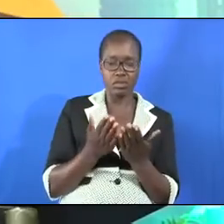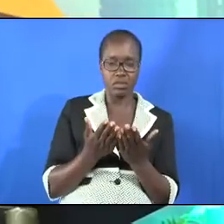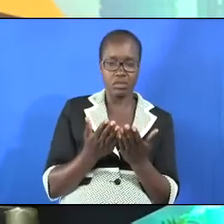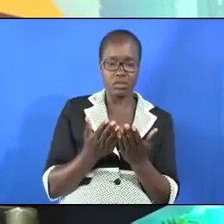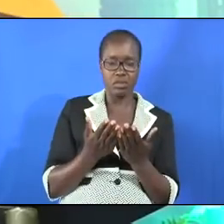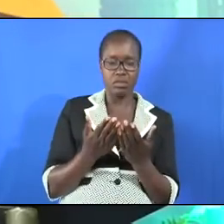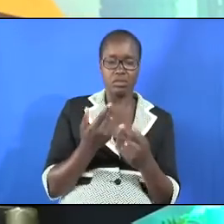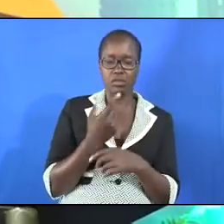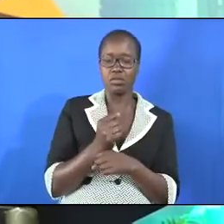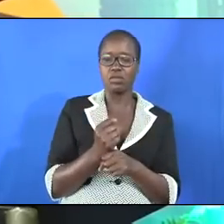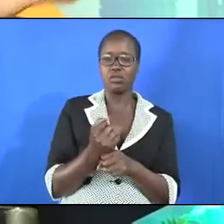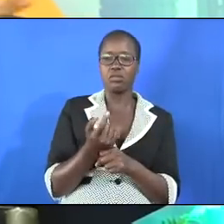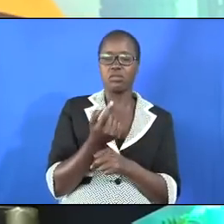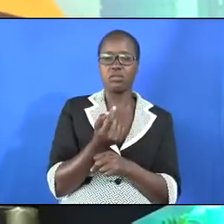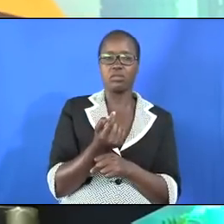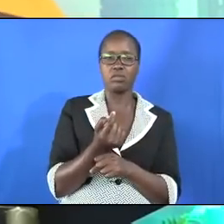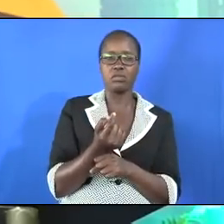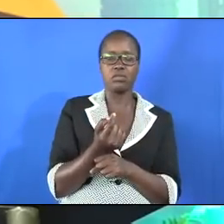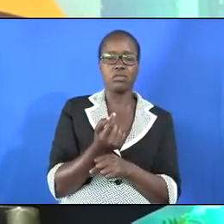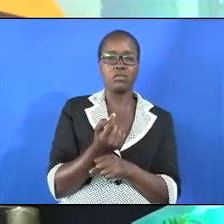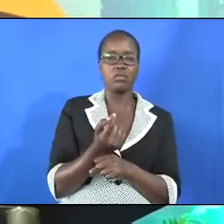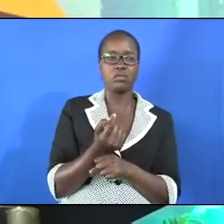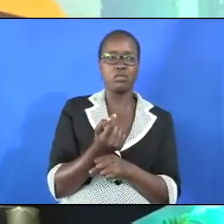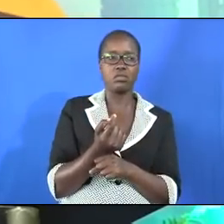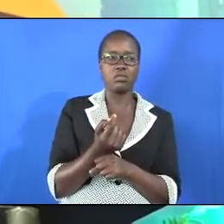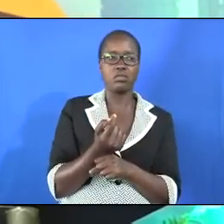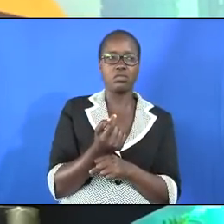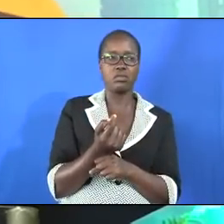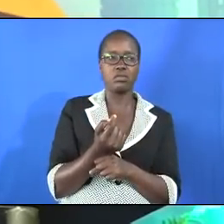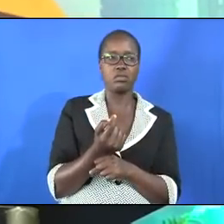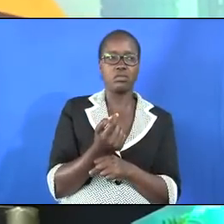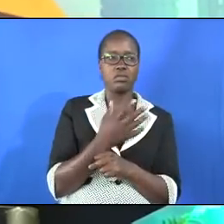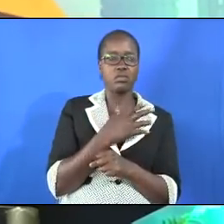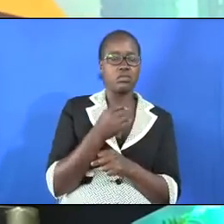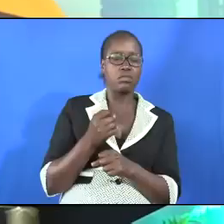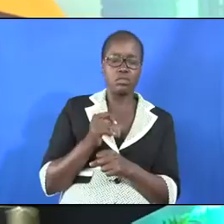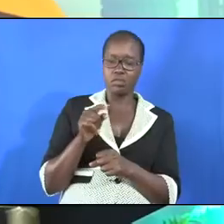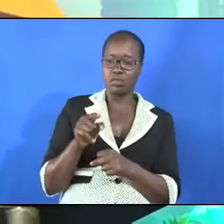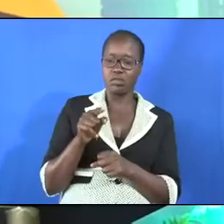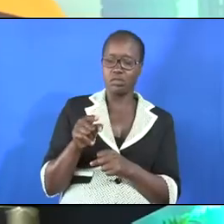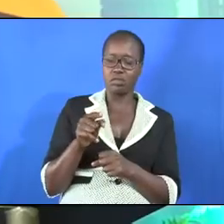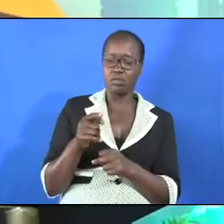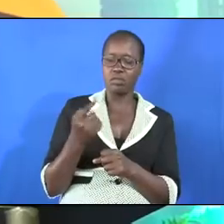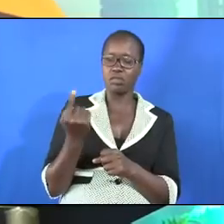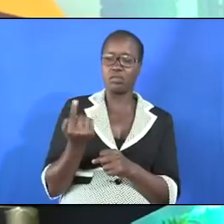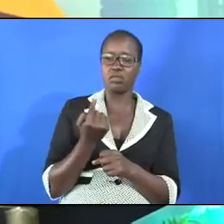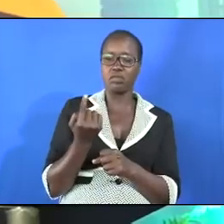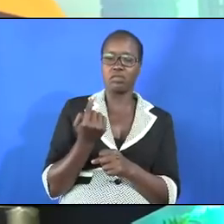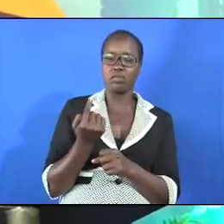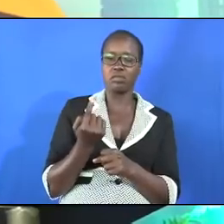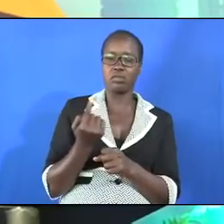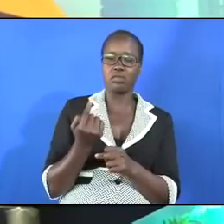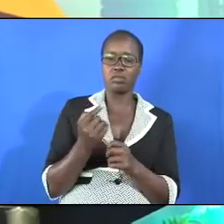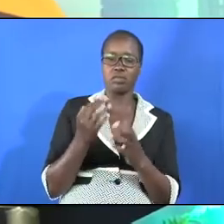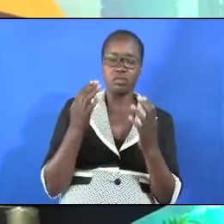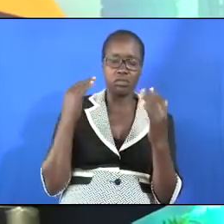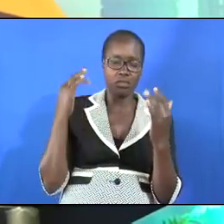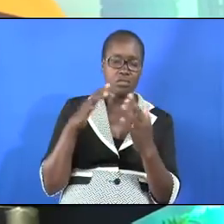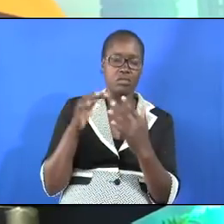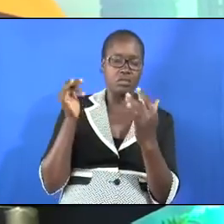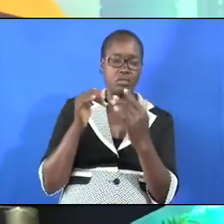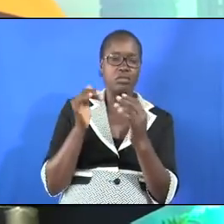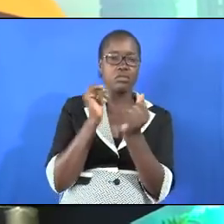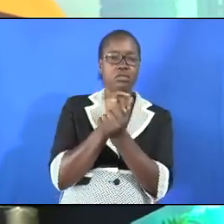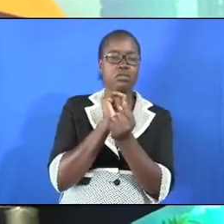or had run to other countries or something like that and here she was a war prisoner and enslaved